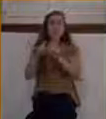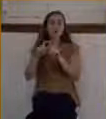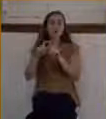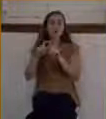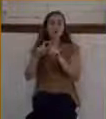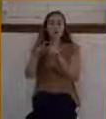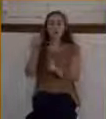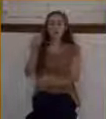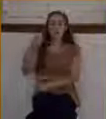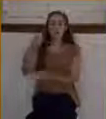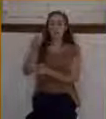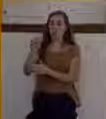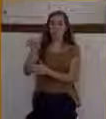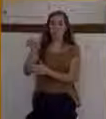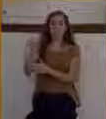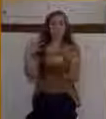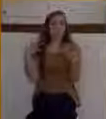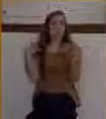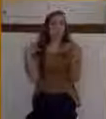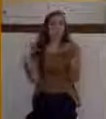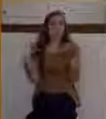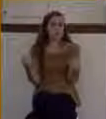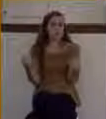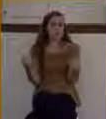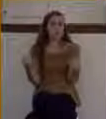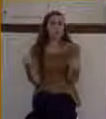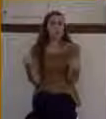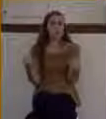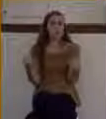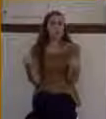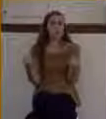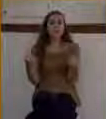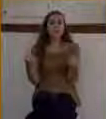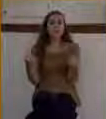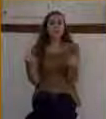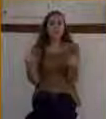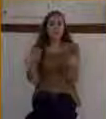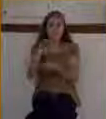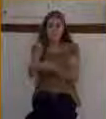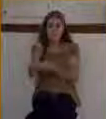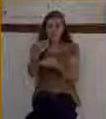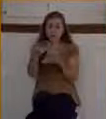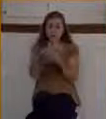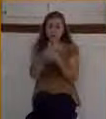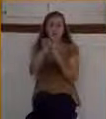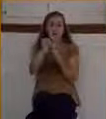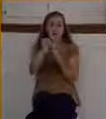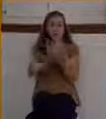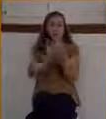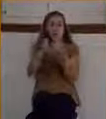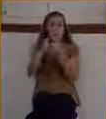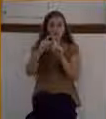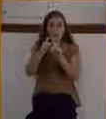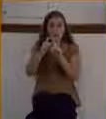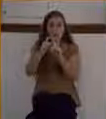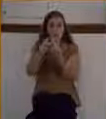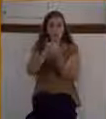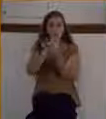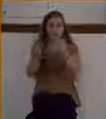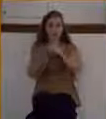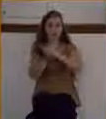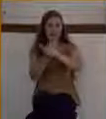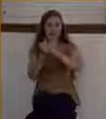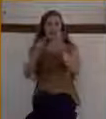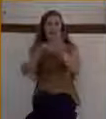which means to heal. It is Sozo, which is the only New Testament word for salvation. Not only did he